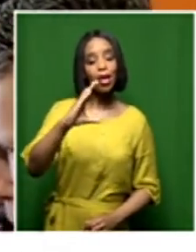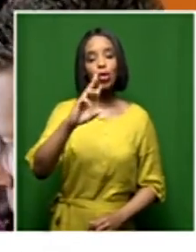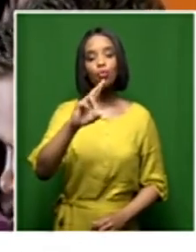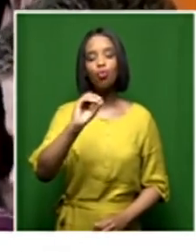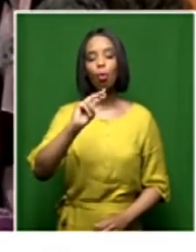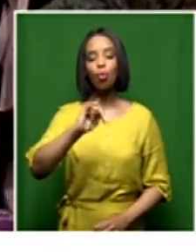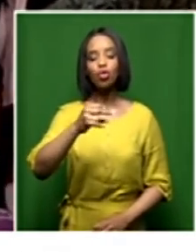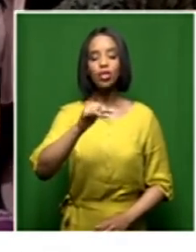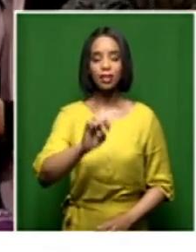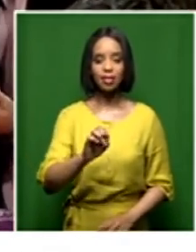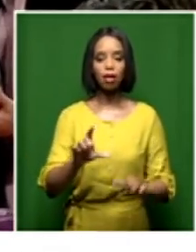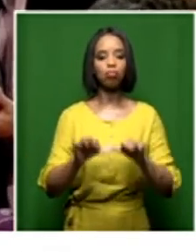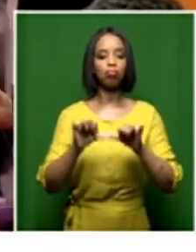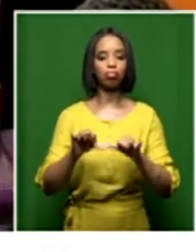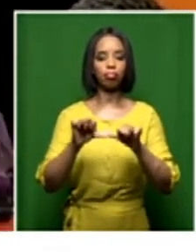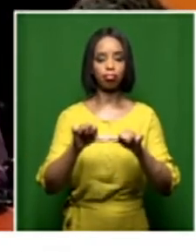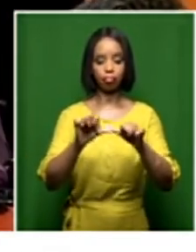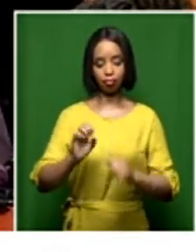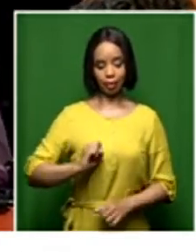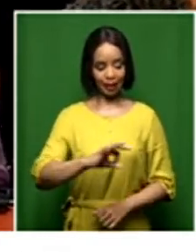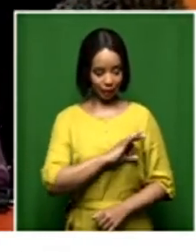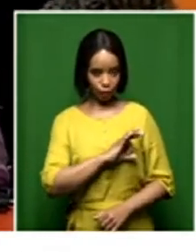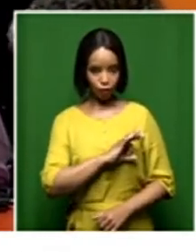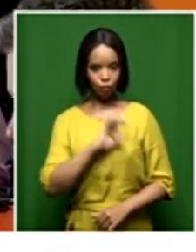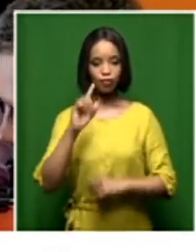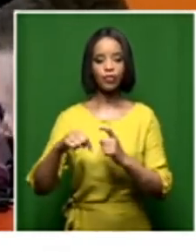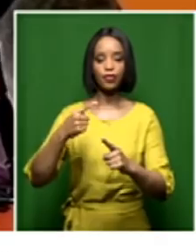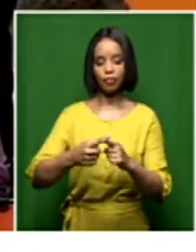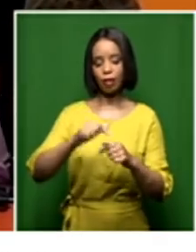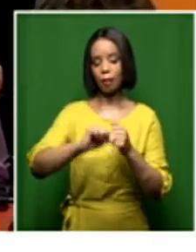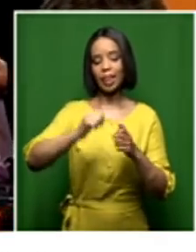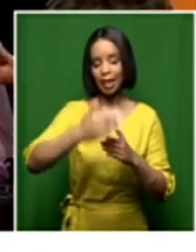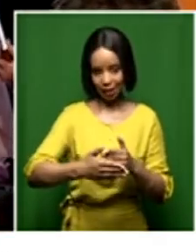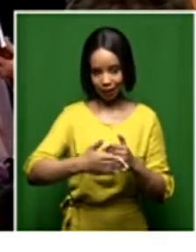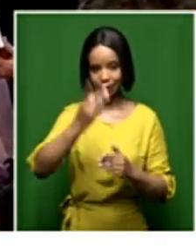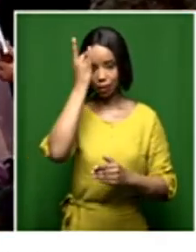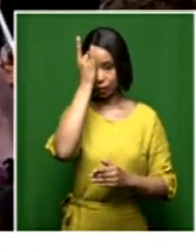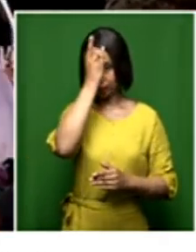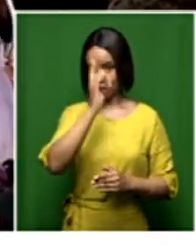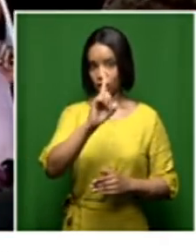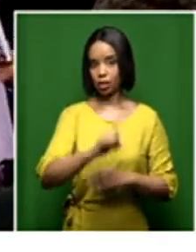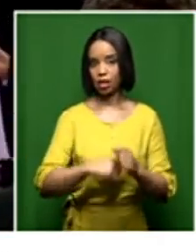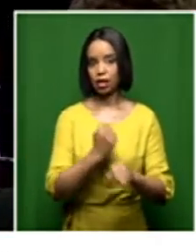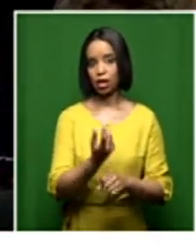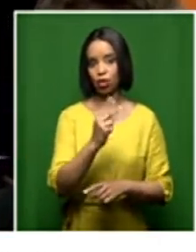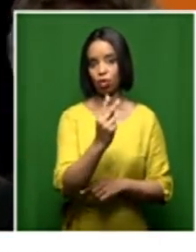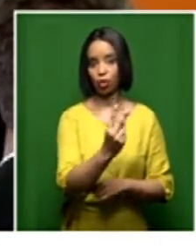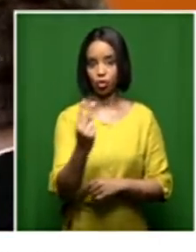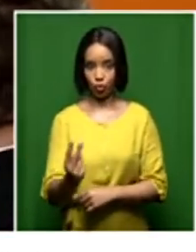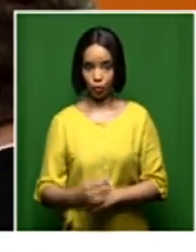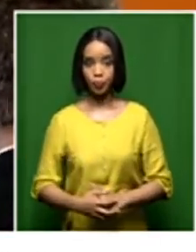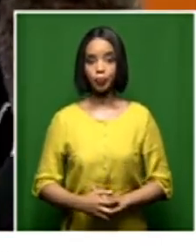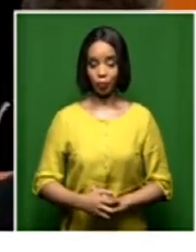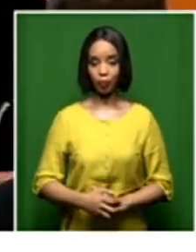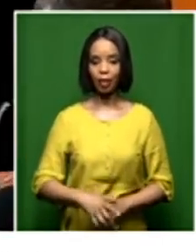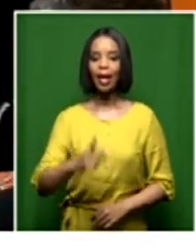of the NPA. And I would have insisted that she needed to be in that presentation because she has